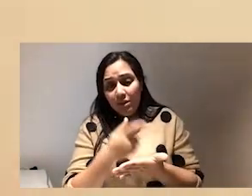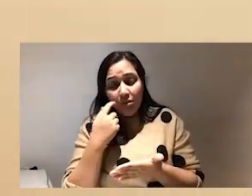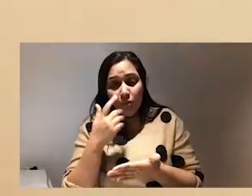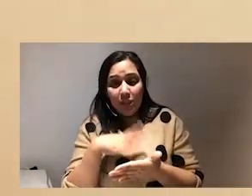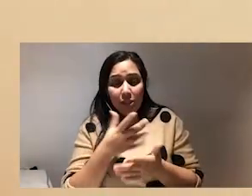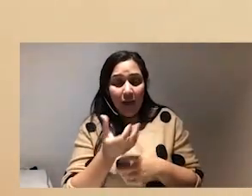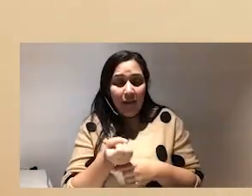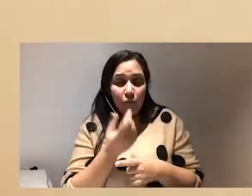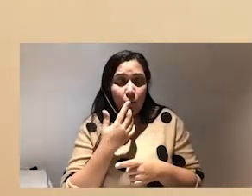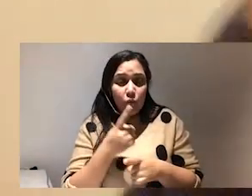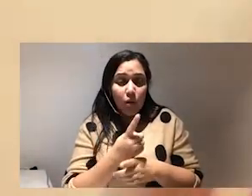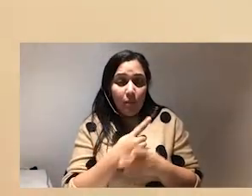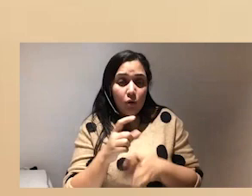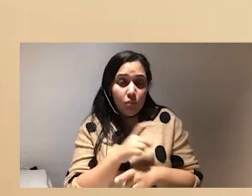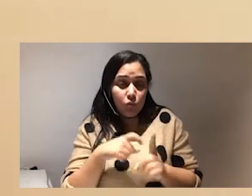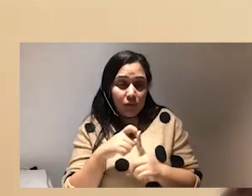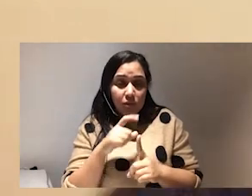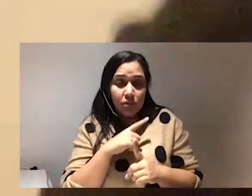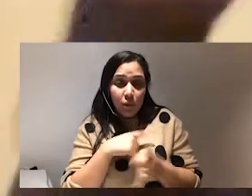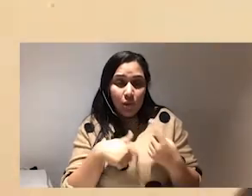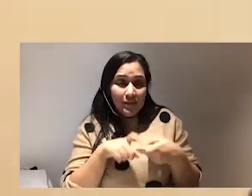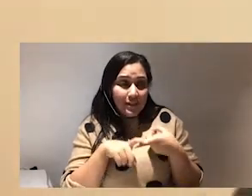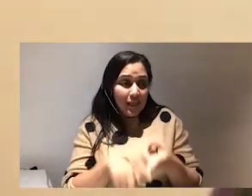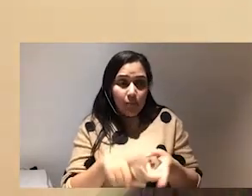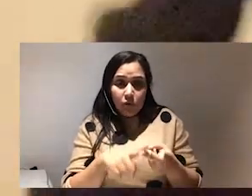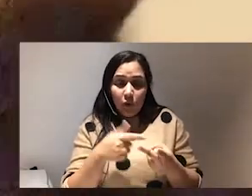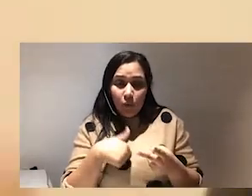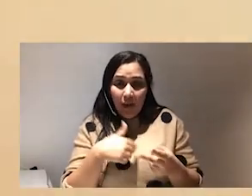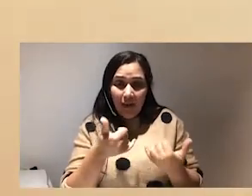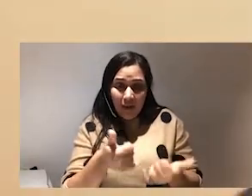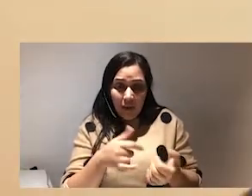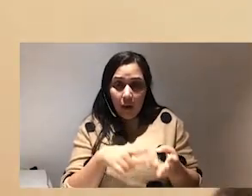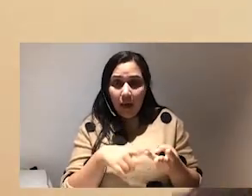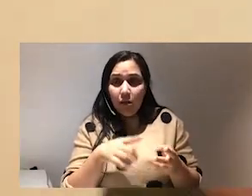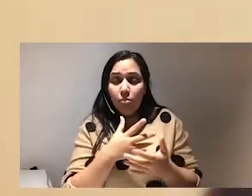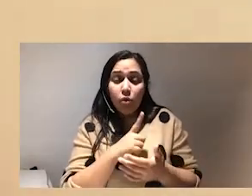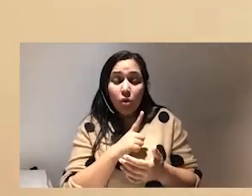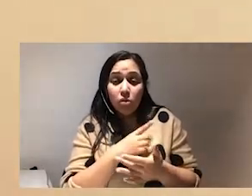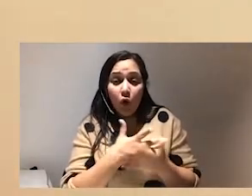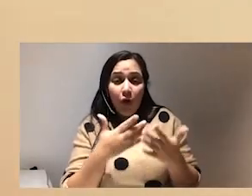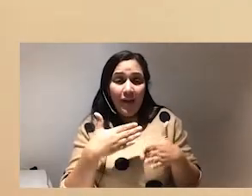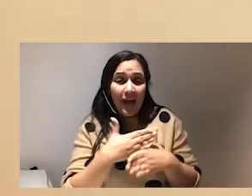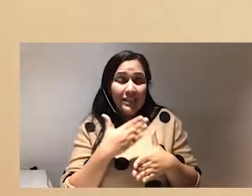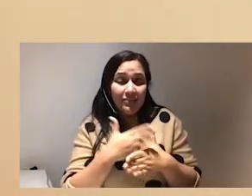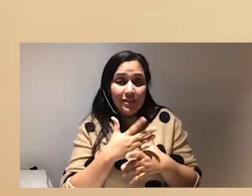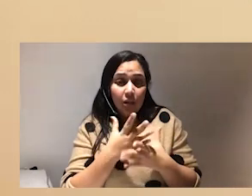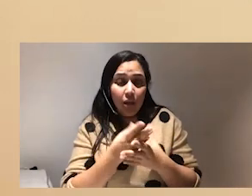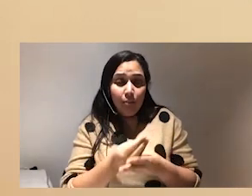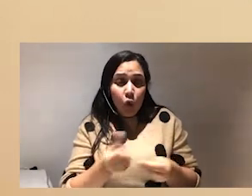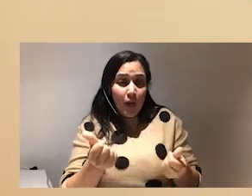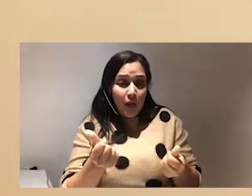having when we talk about community so that we are sustainable so that we're still here because a lot of activists burn out very quickly